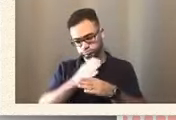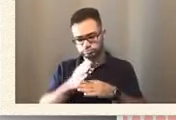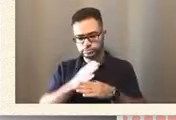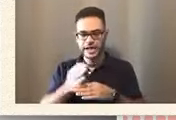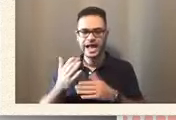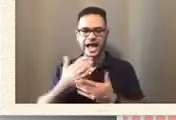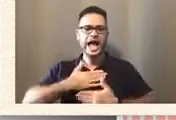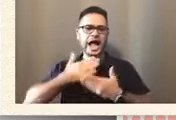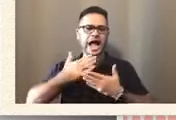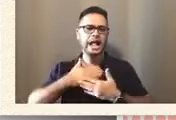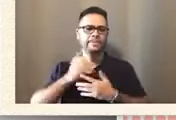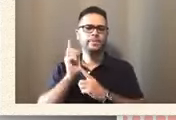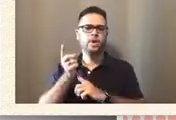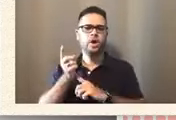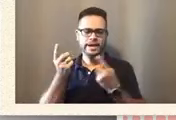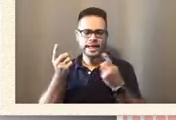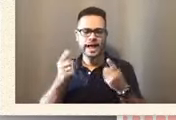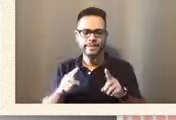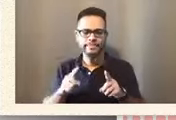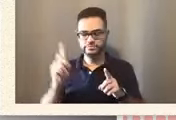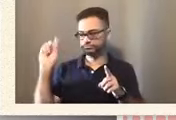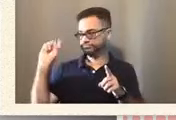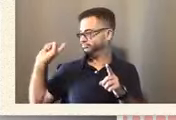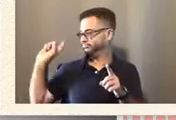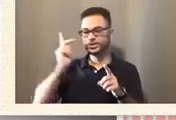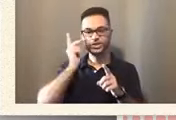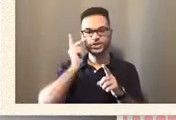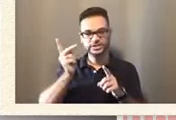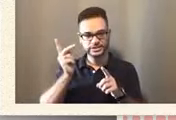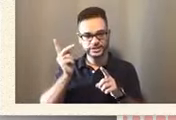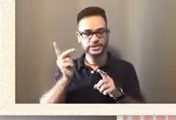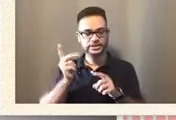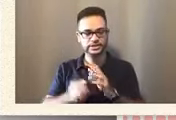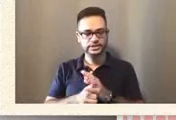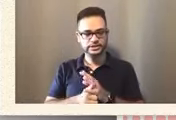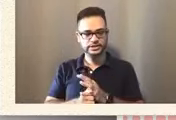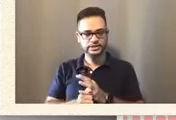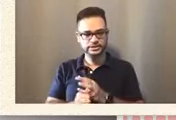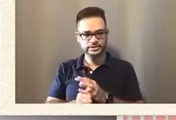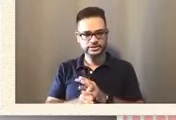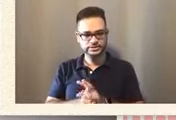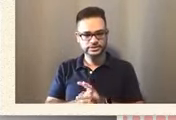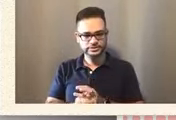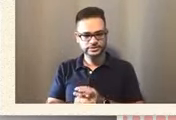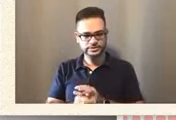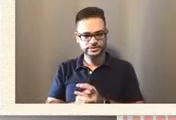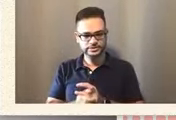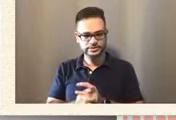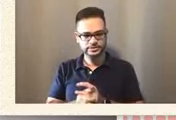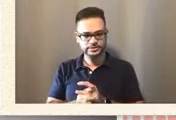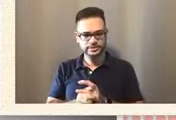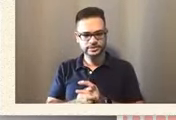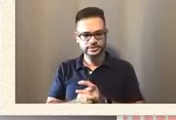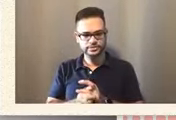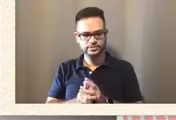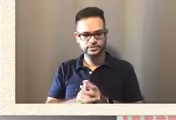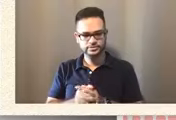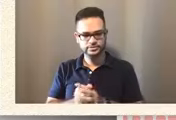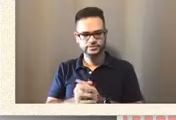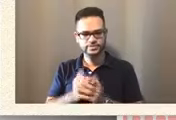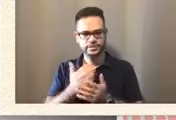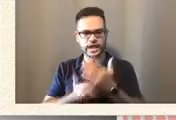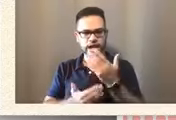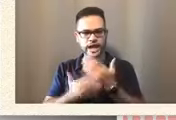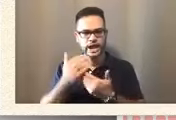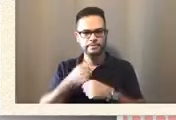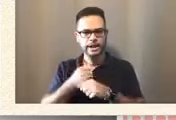us. Behind me, see handmade sign made by my eight year old because my